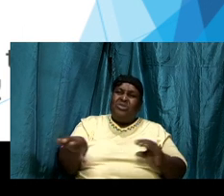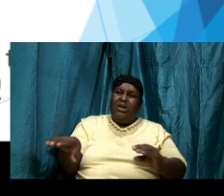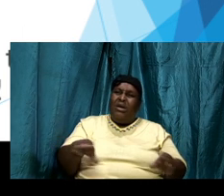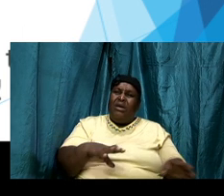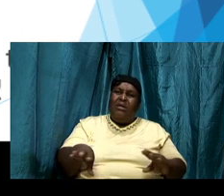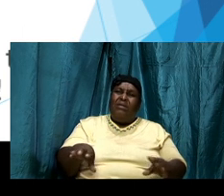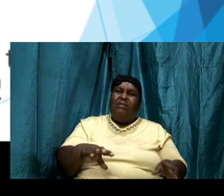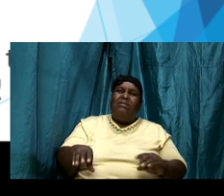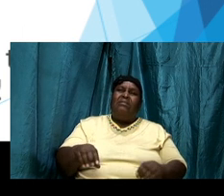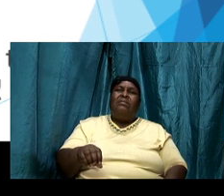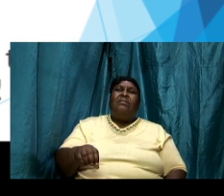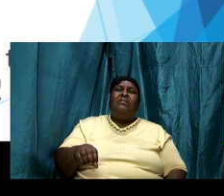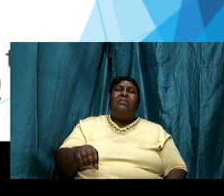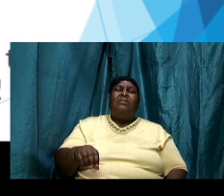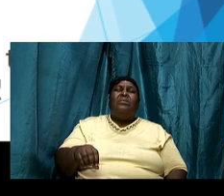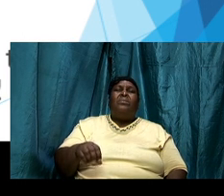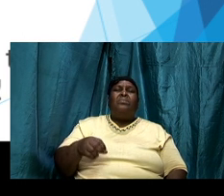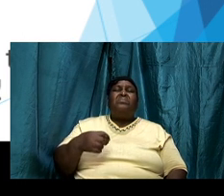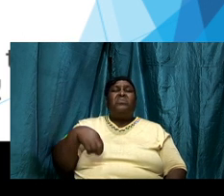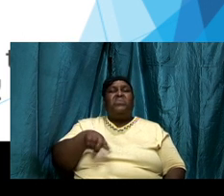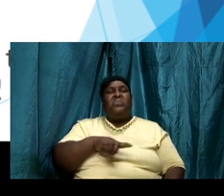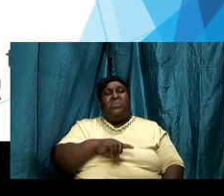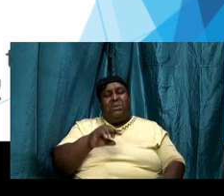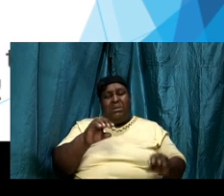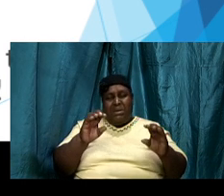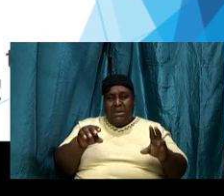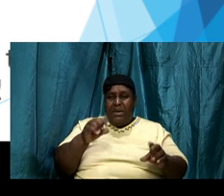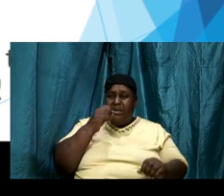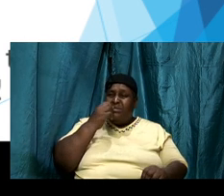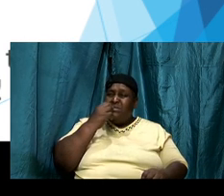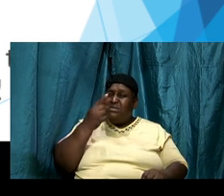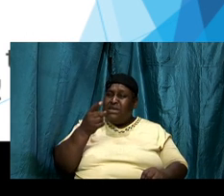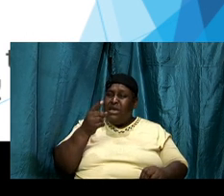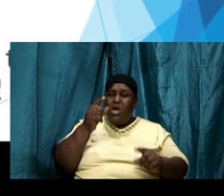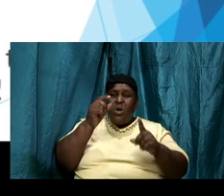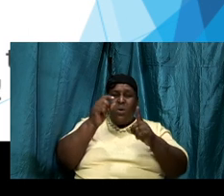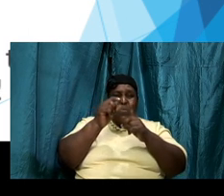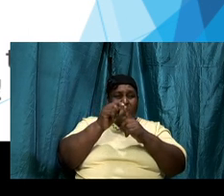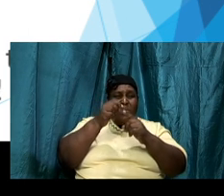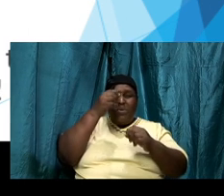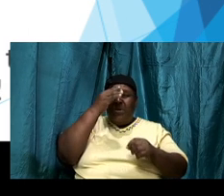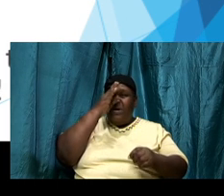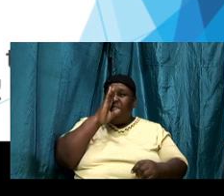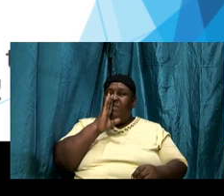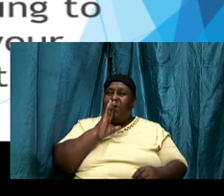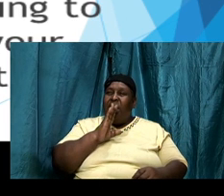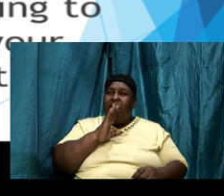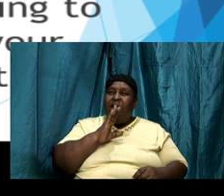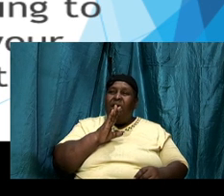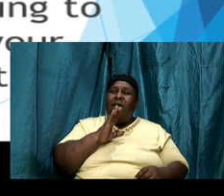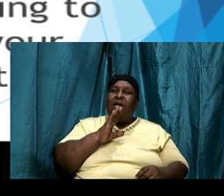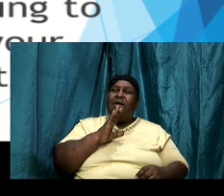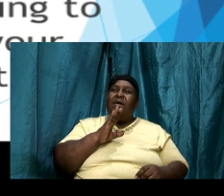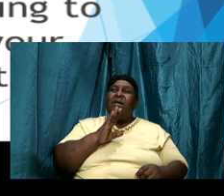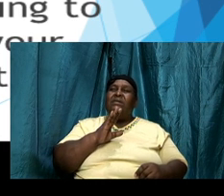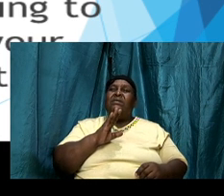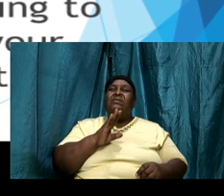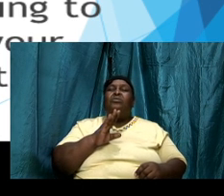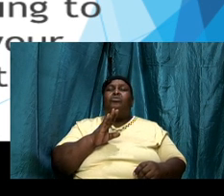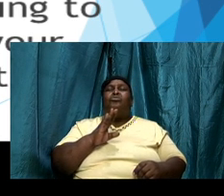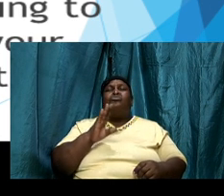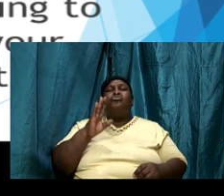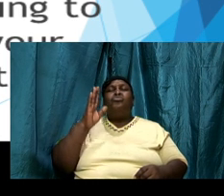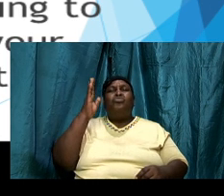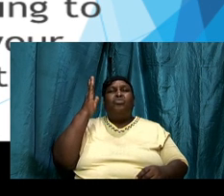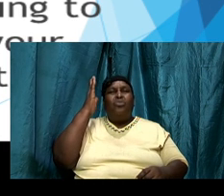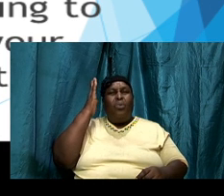figuratively say that the word of God has eyes why do we say that the word of God